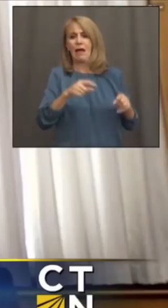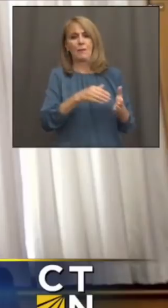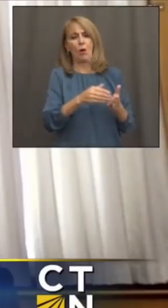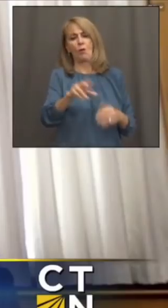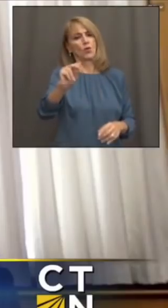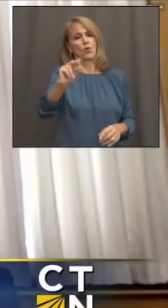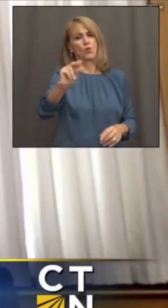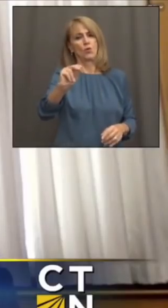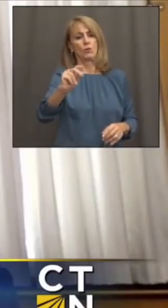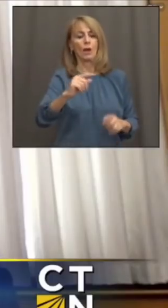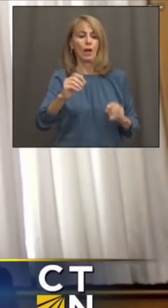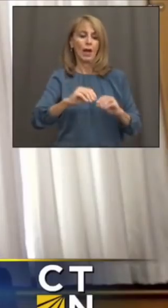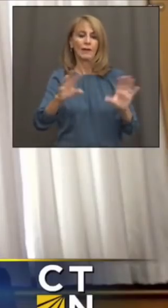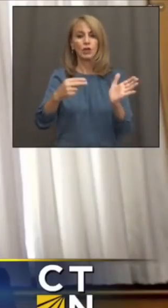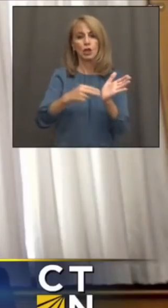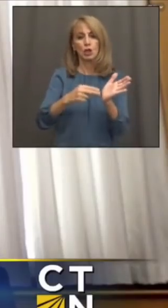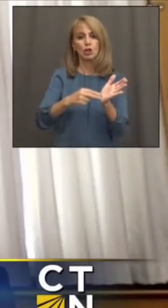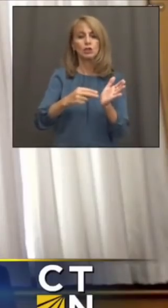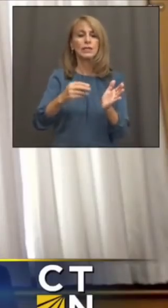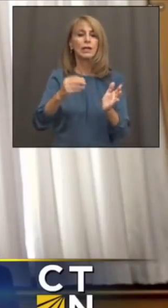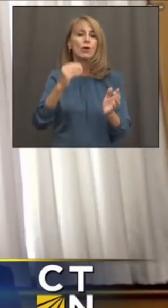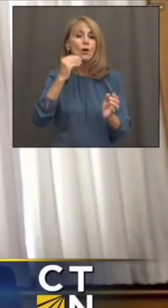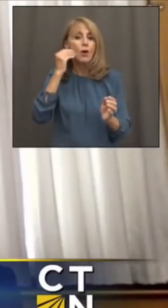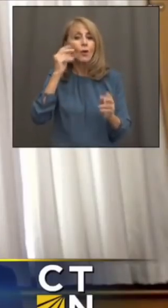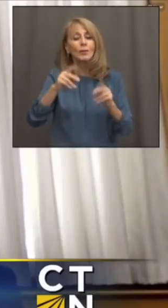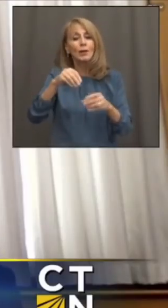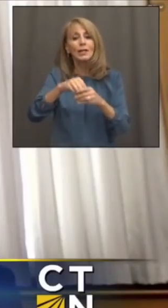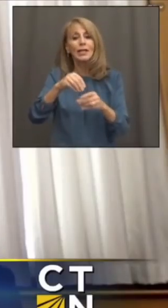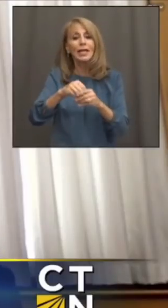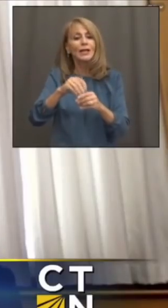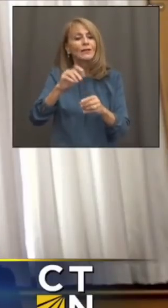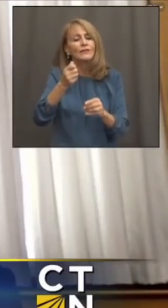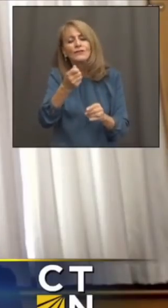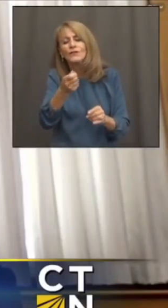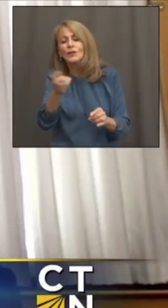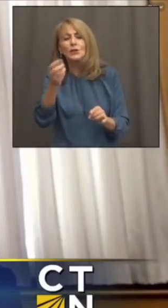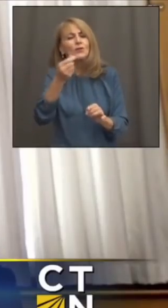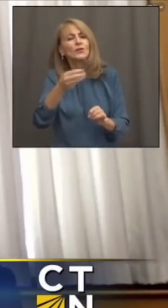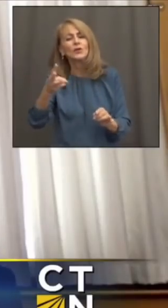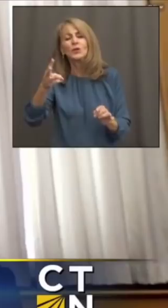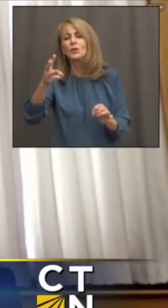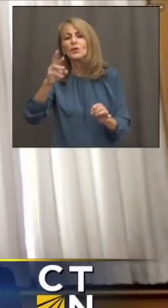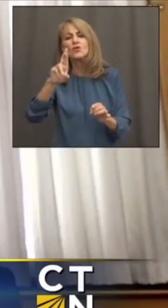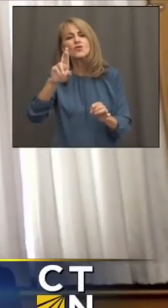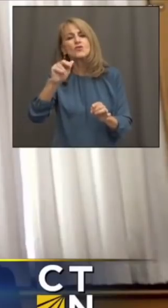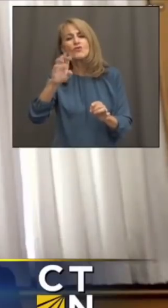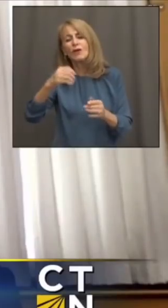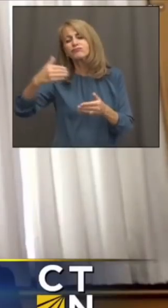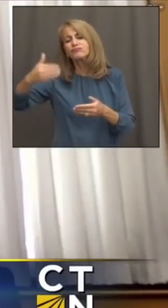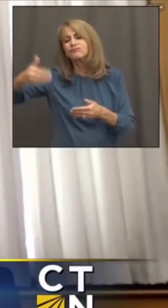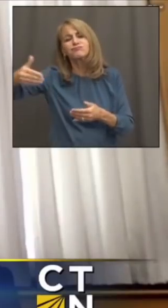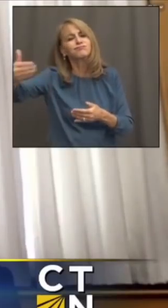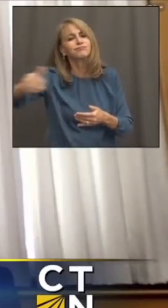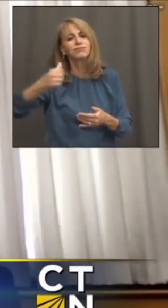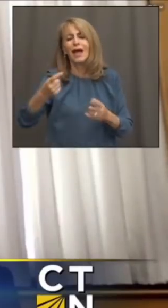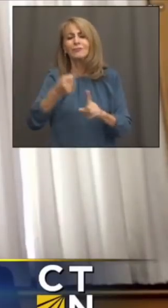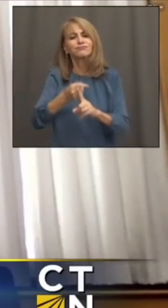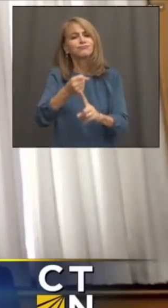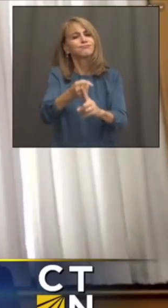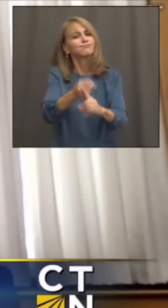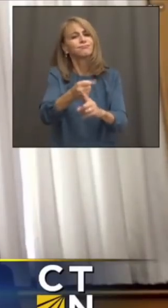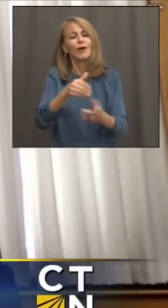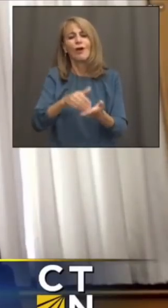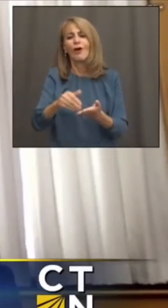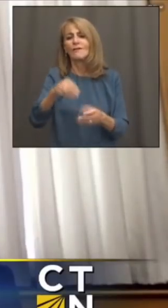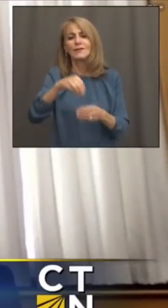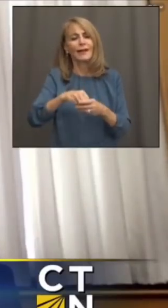you can see, the nursing home numbers continue to be very small, very rare now to see cases in our nursing homes,